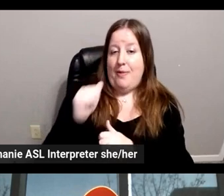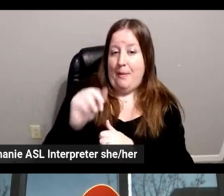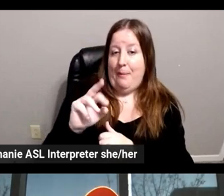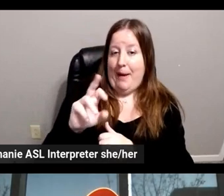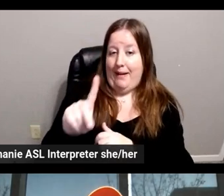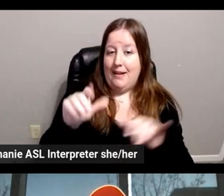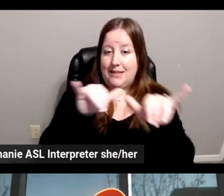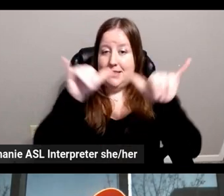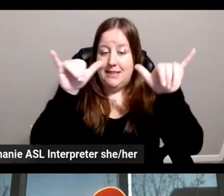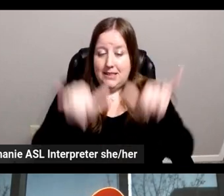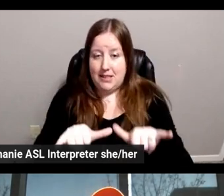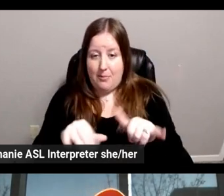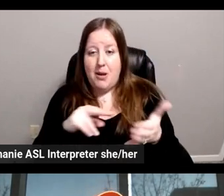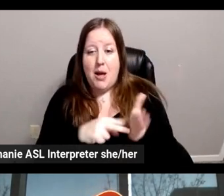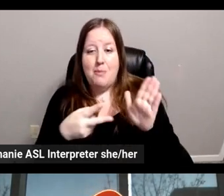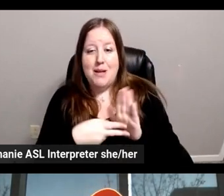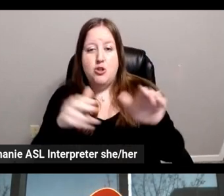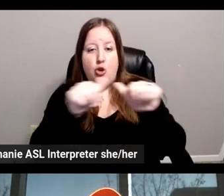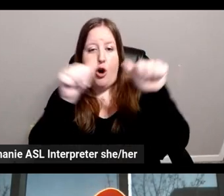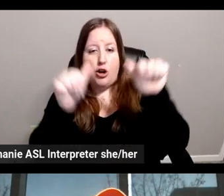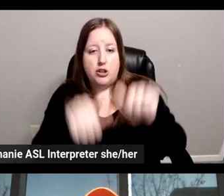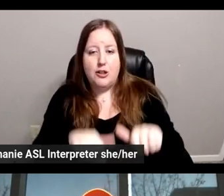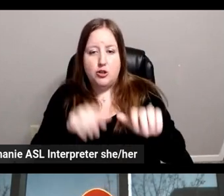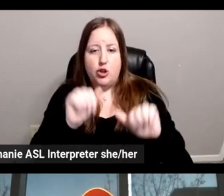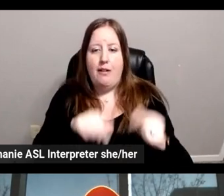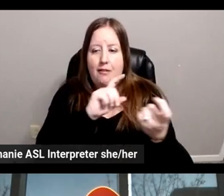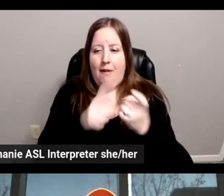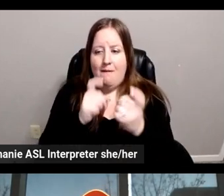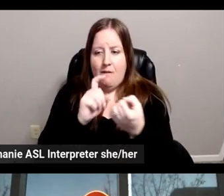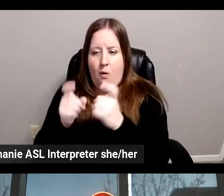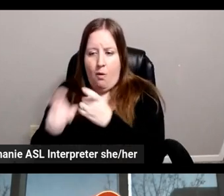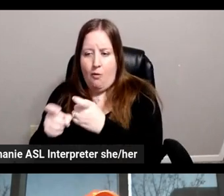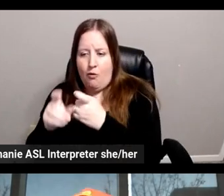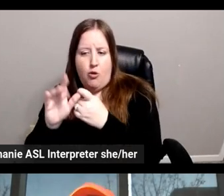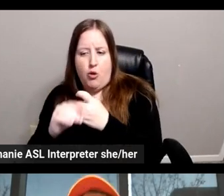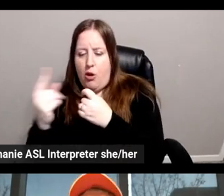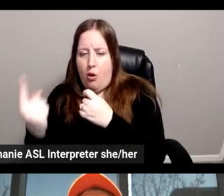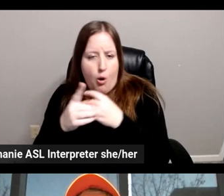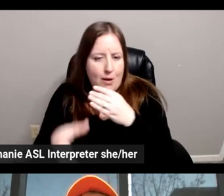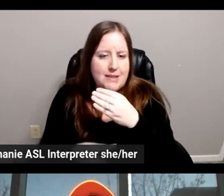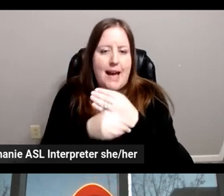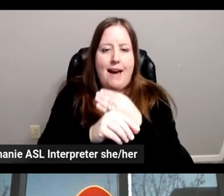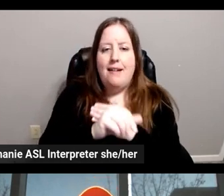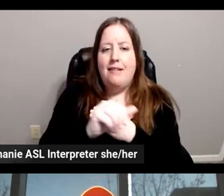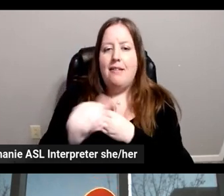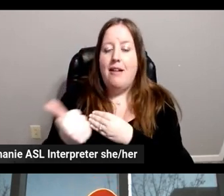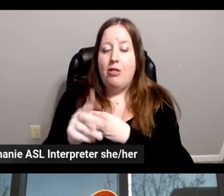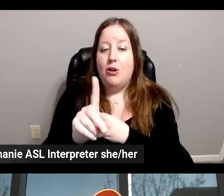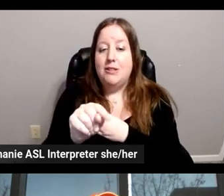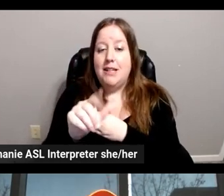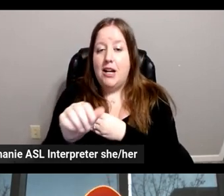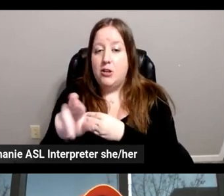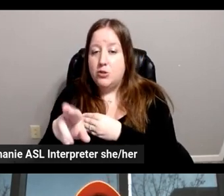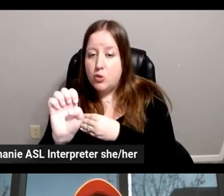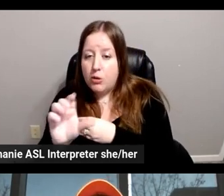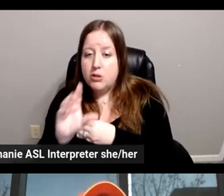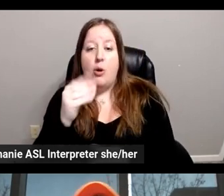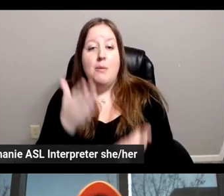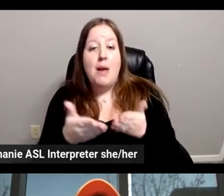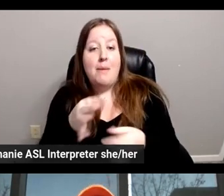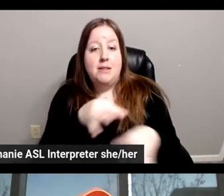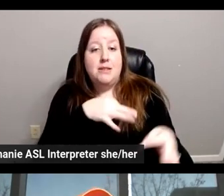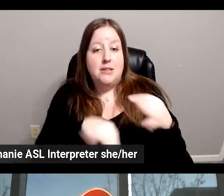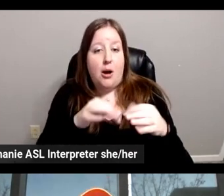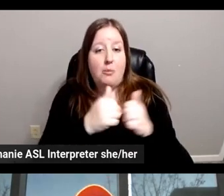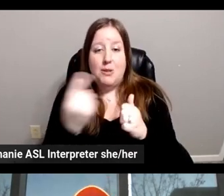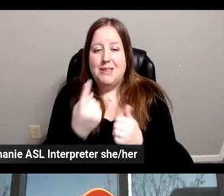allows you to have your architecture evolve because you can always add another data source or maybe substitute a data source with